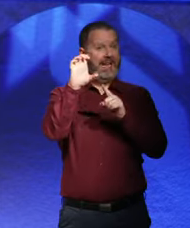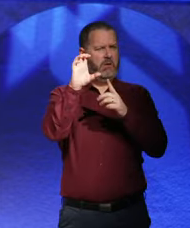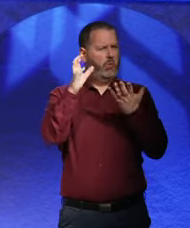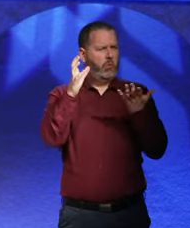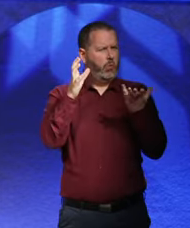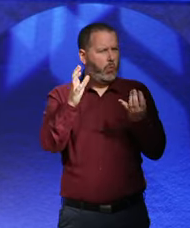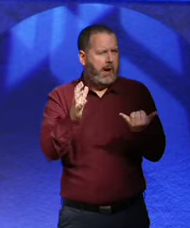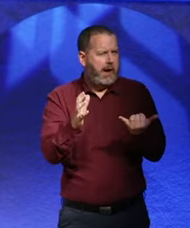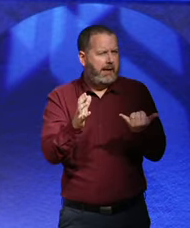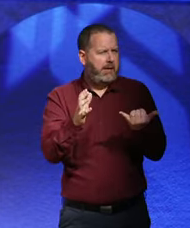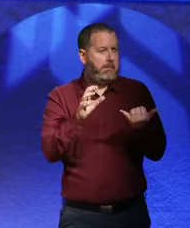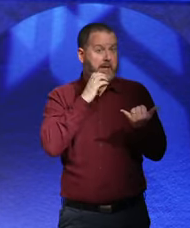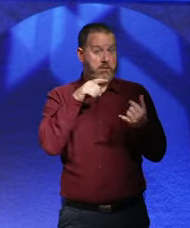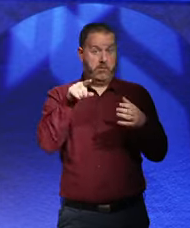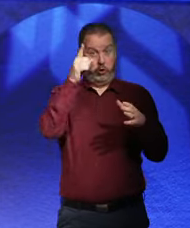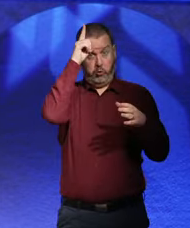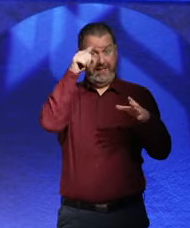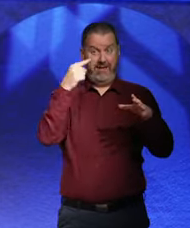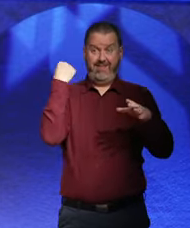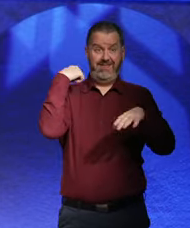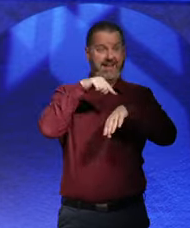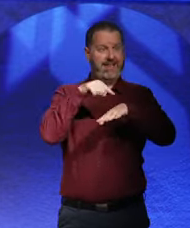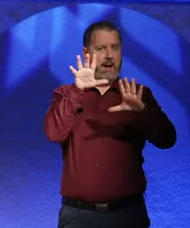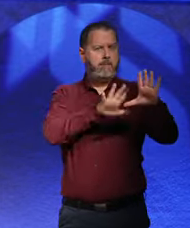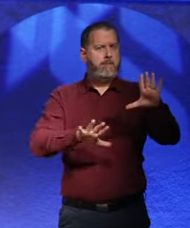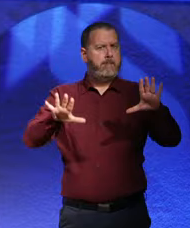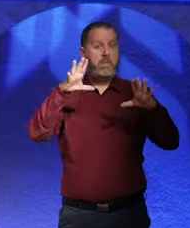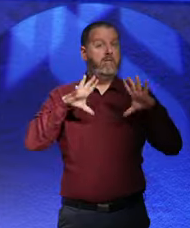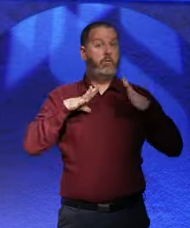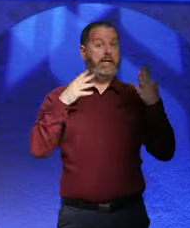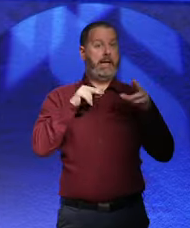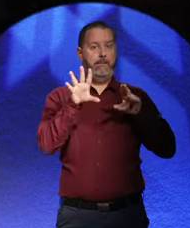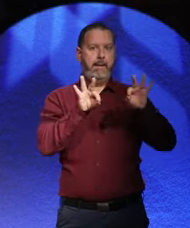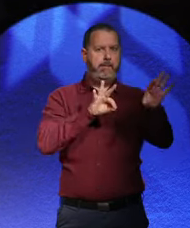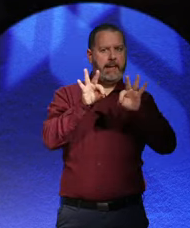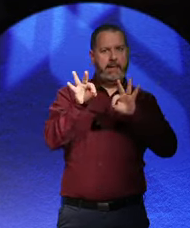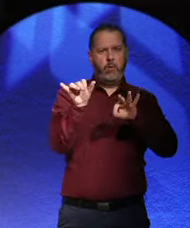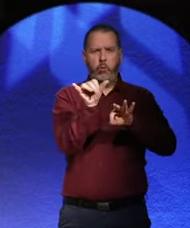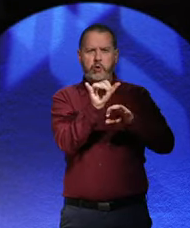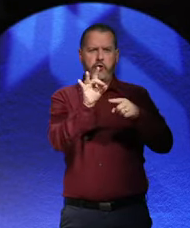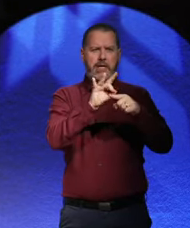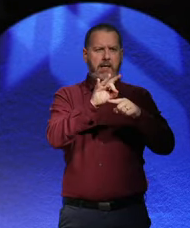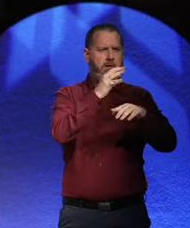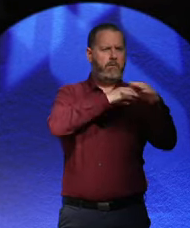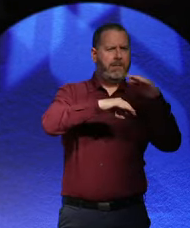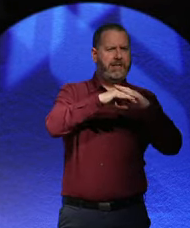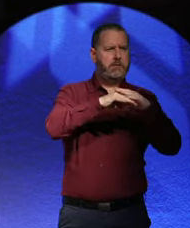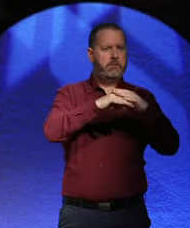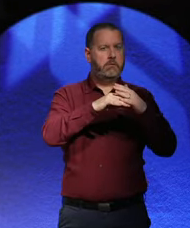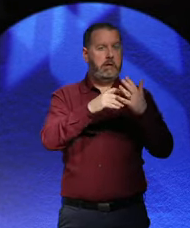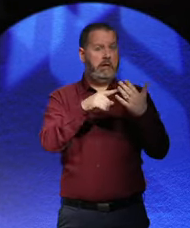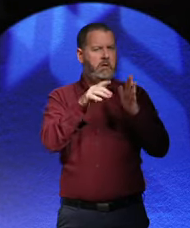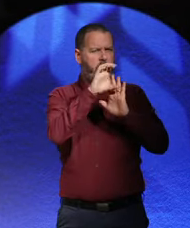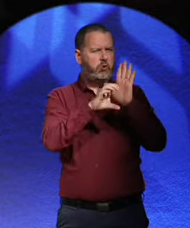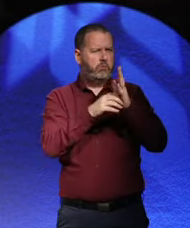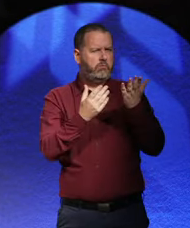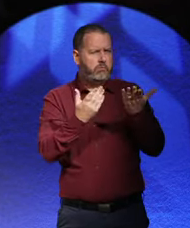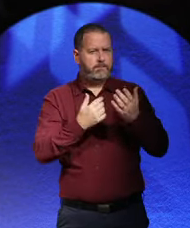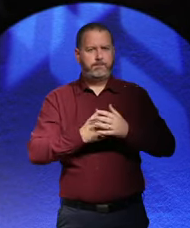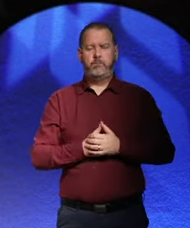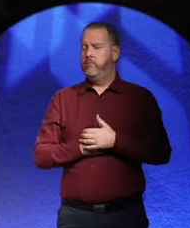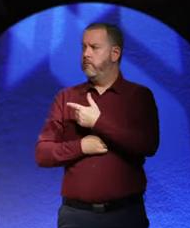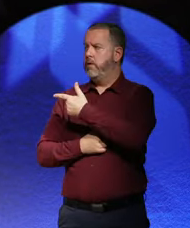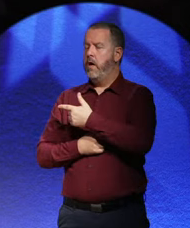wasn't imposed by the allies or it would... Well... And similarly, Constitution, Christ writes the Constitution. It sort of the allies. I think Woodrow